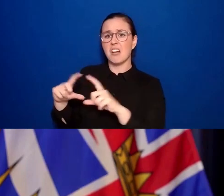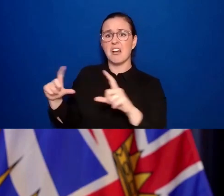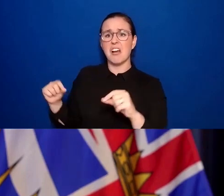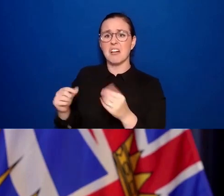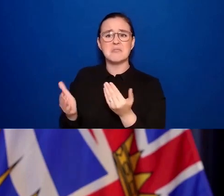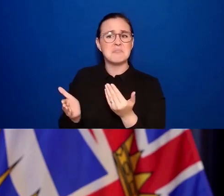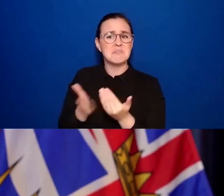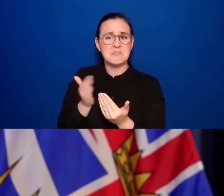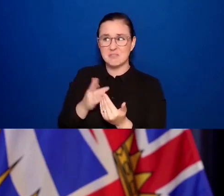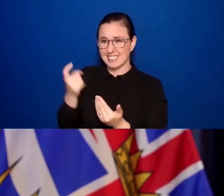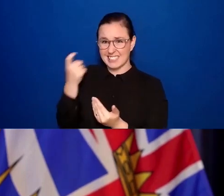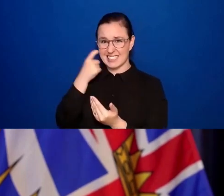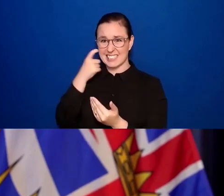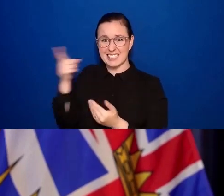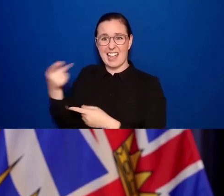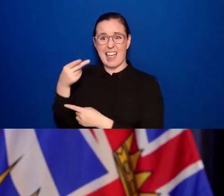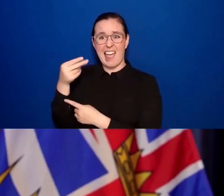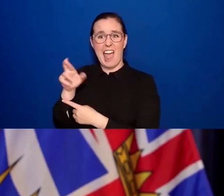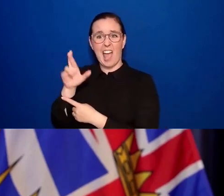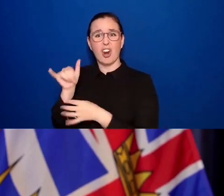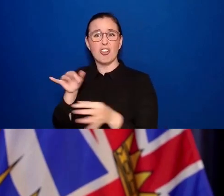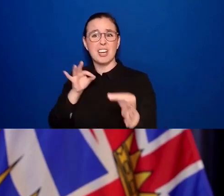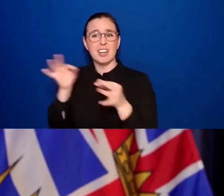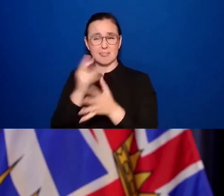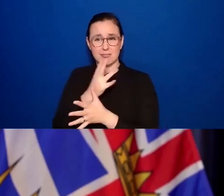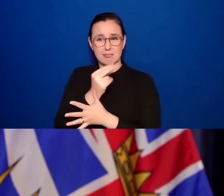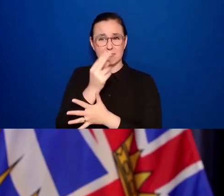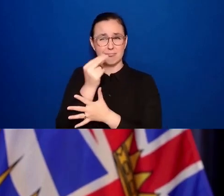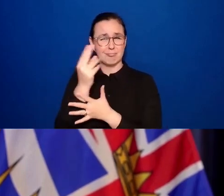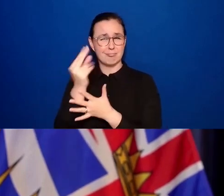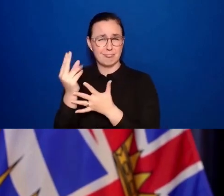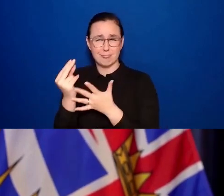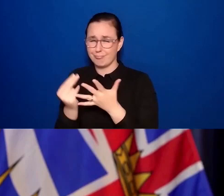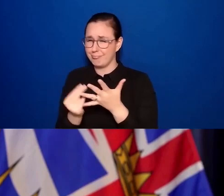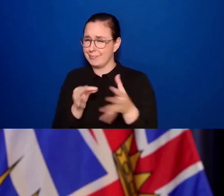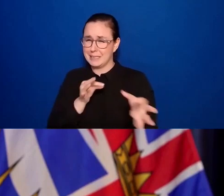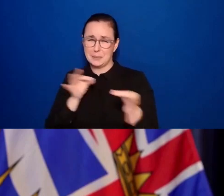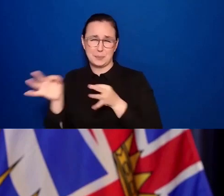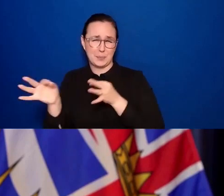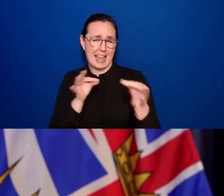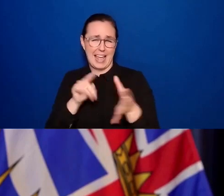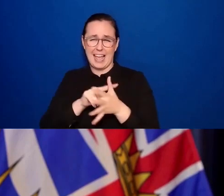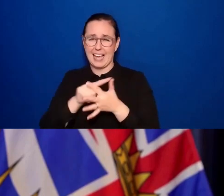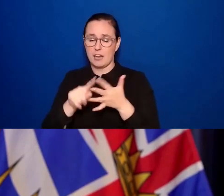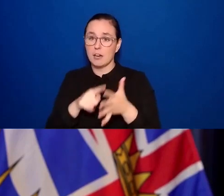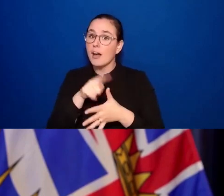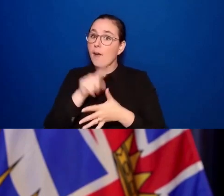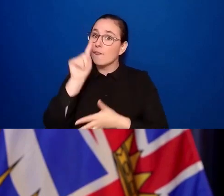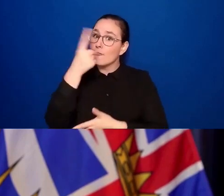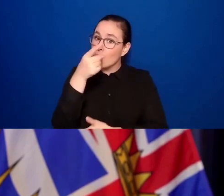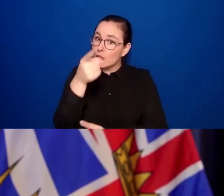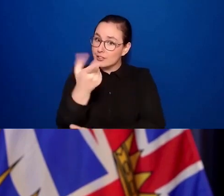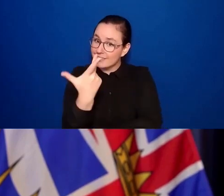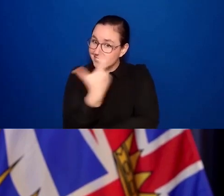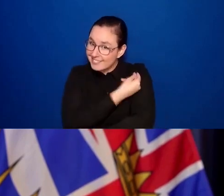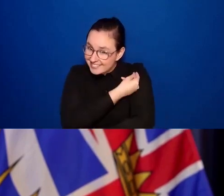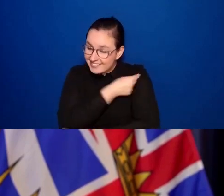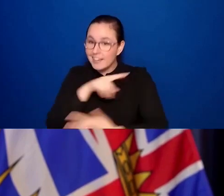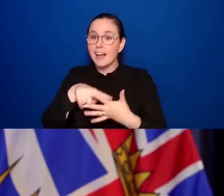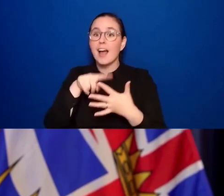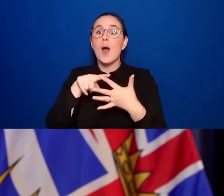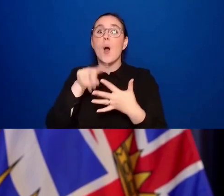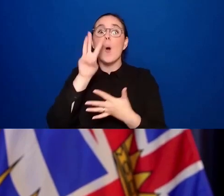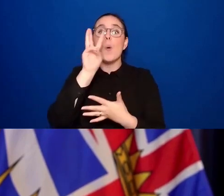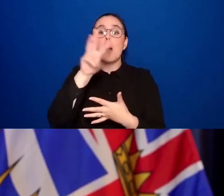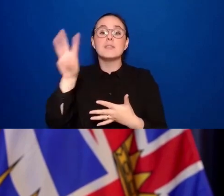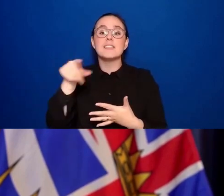First, and this is the most important part, get vaccinated. Second, visit gov.bc.ca slash vaccine card and download